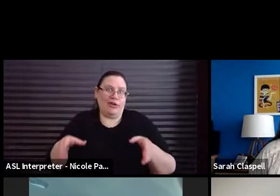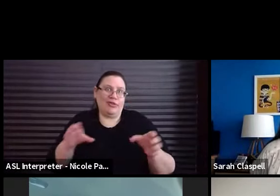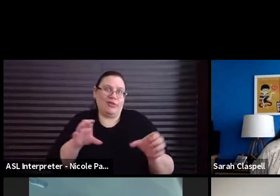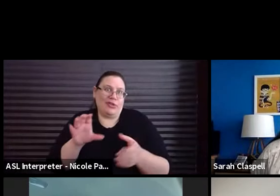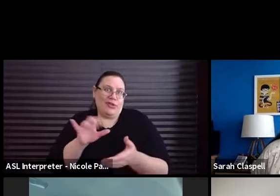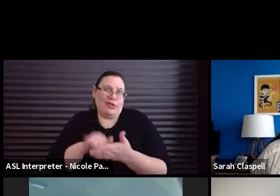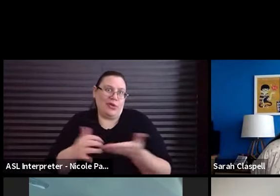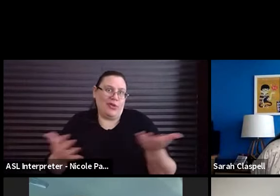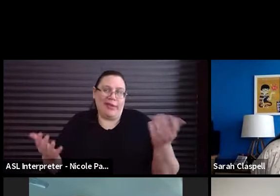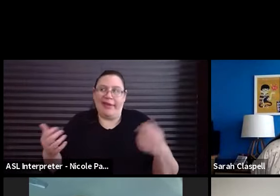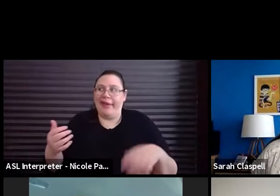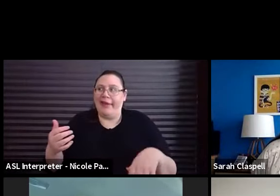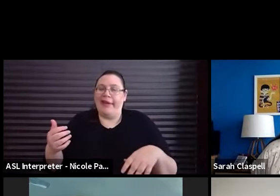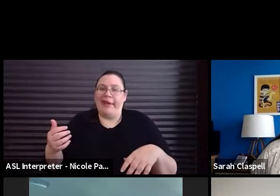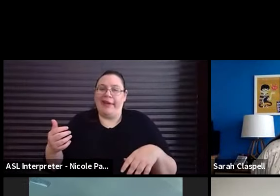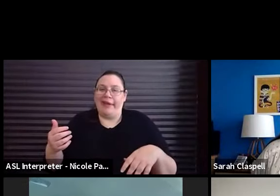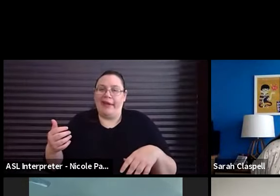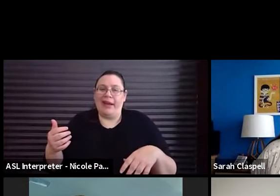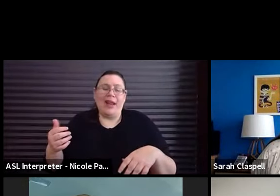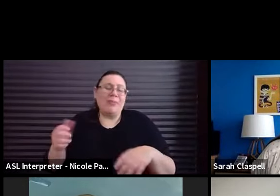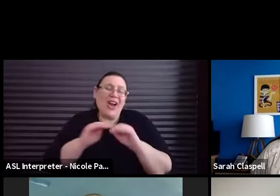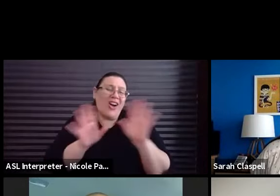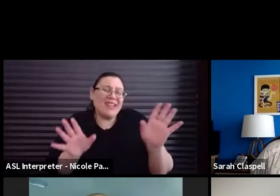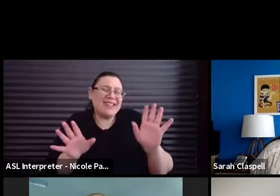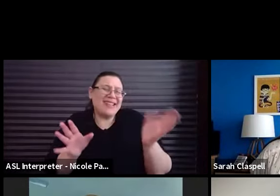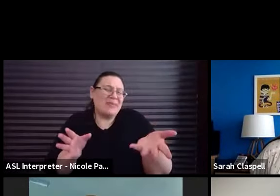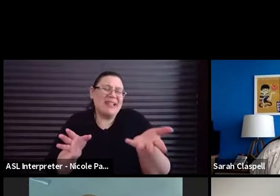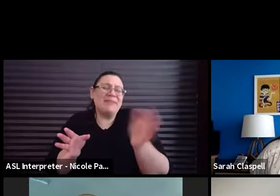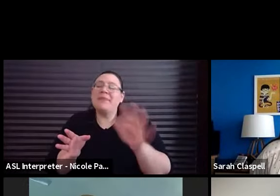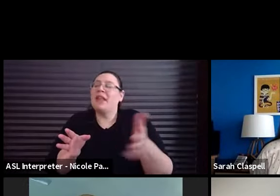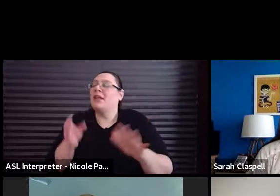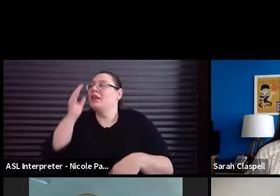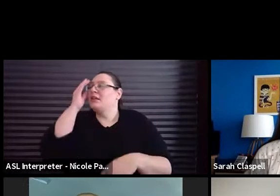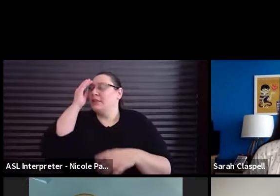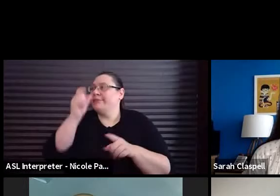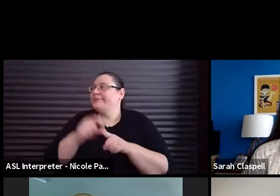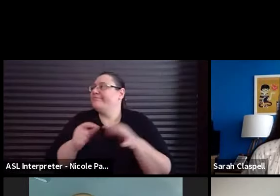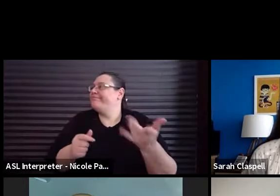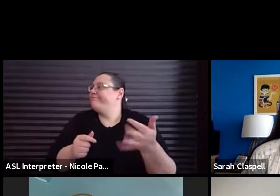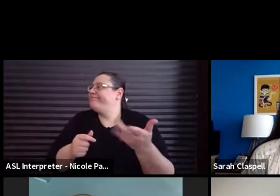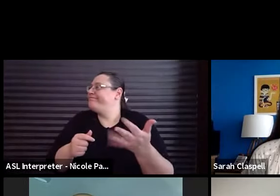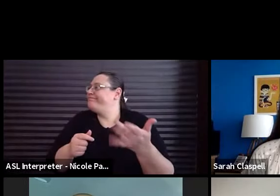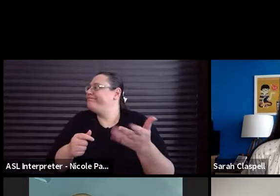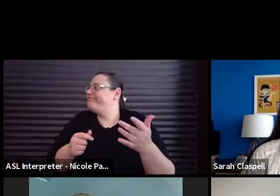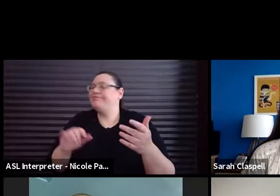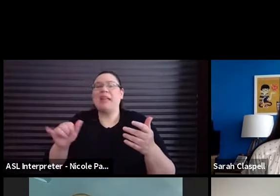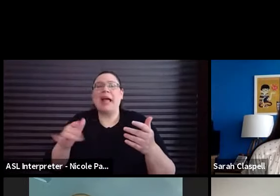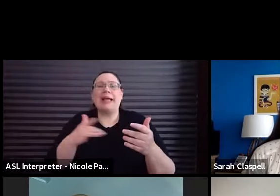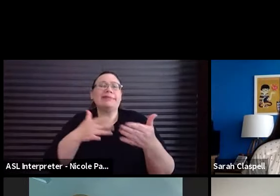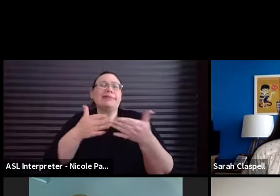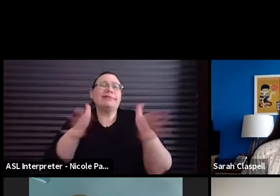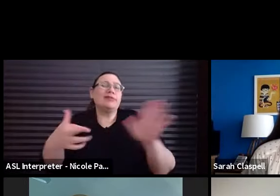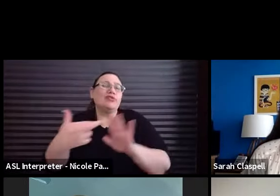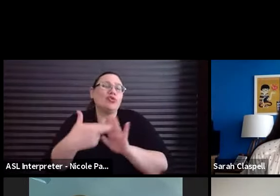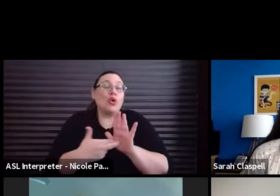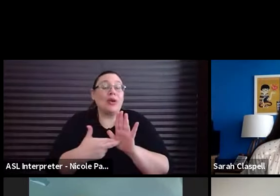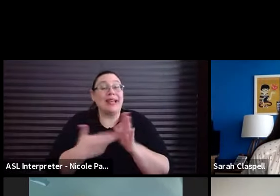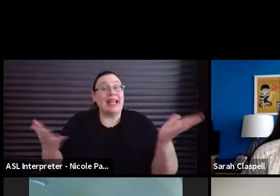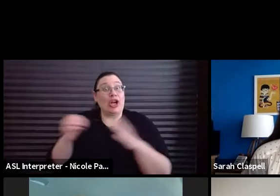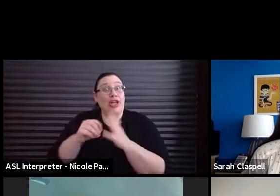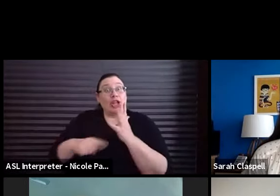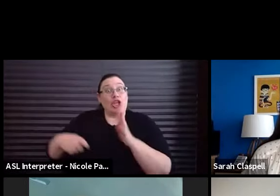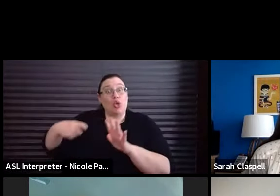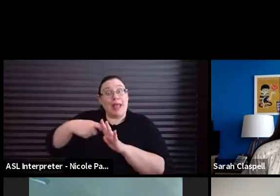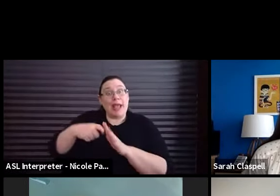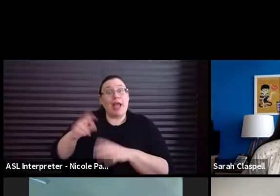They, they put them down, but obviously they're like, it's like, it's like, it's like a general guidance. It's like in the UK where they give you general